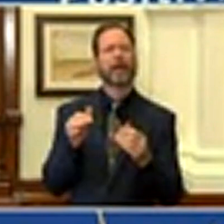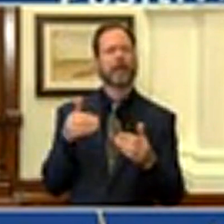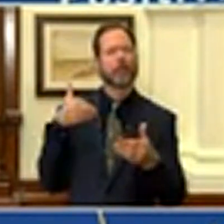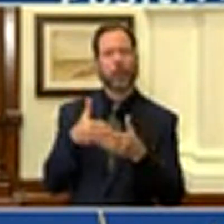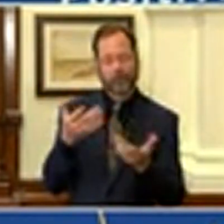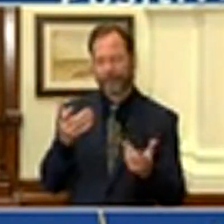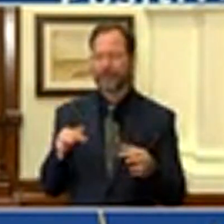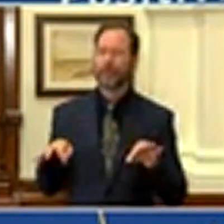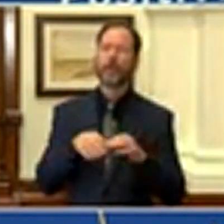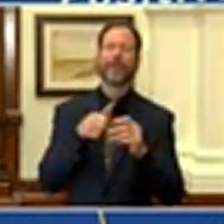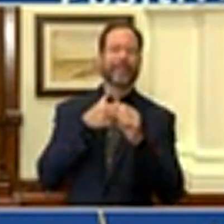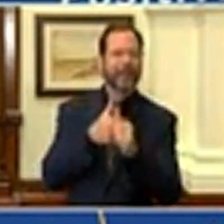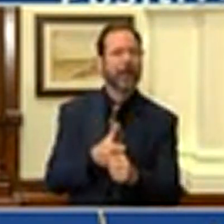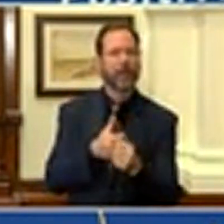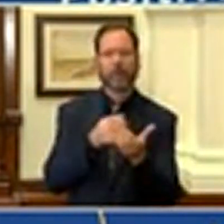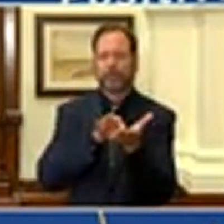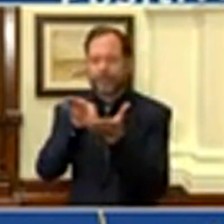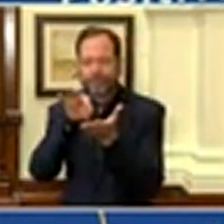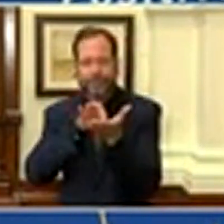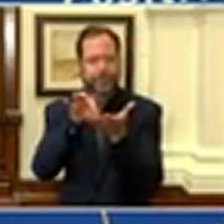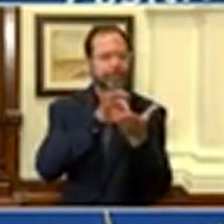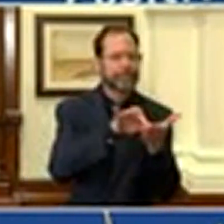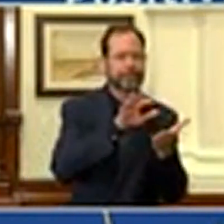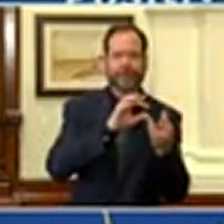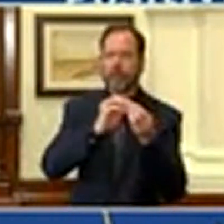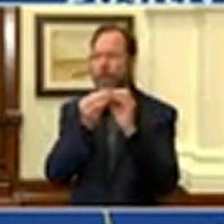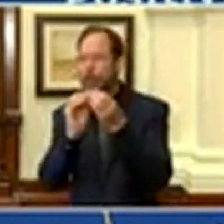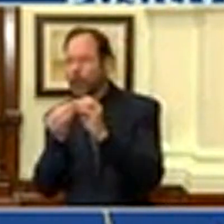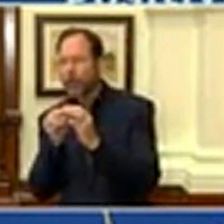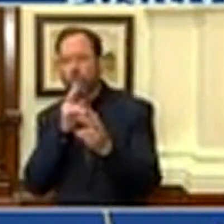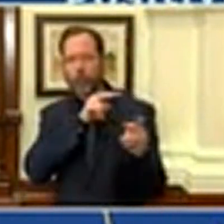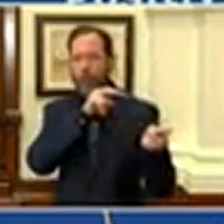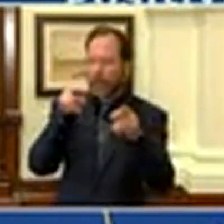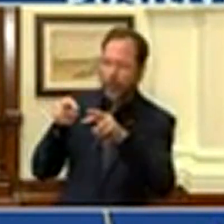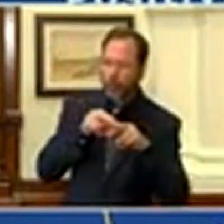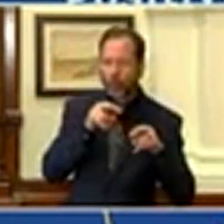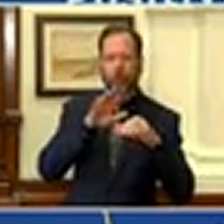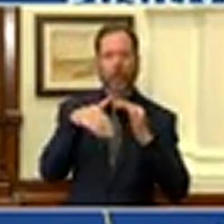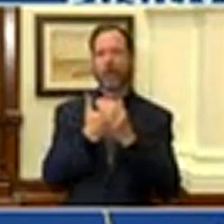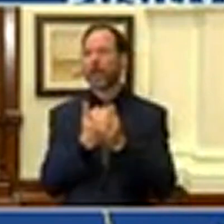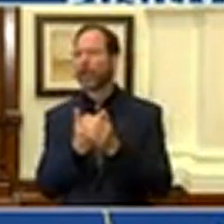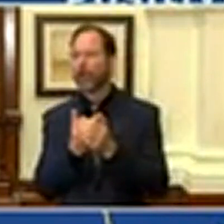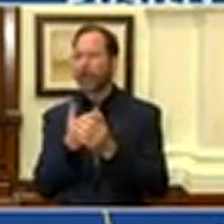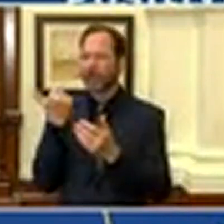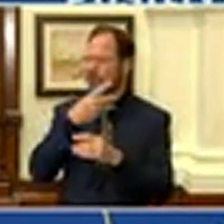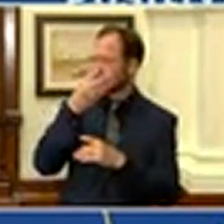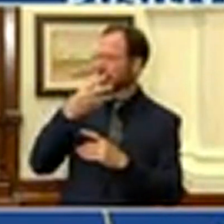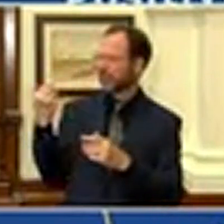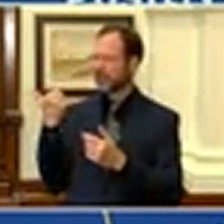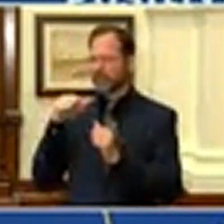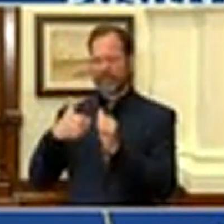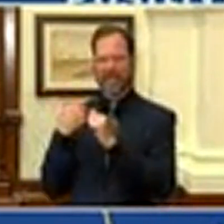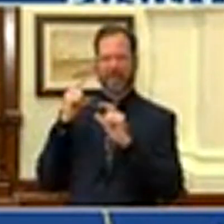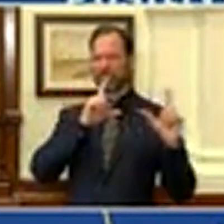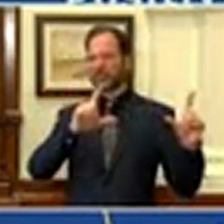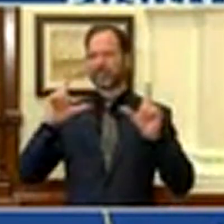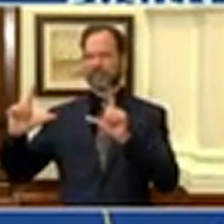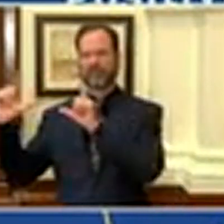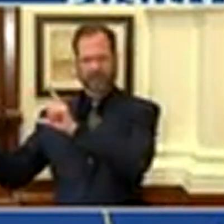is to follow the data. And as we continue to monitor all of these three metrics that are on these charts behind me,